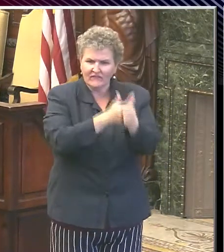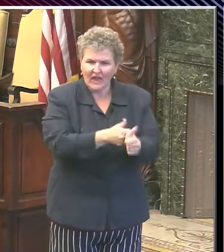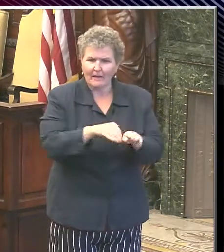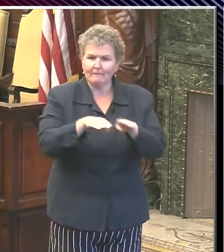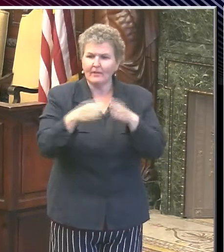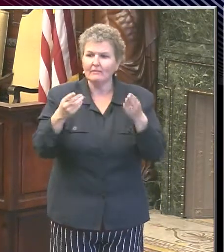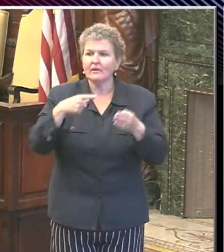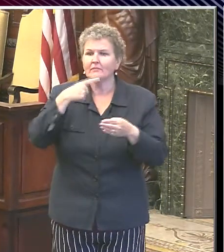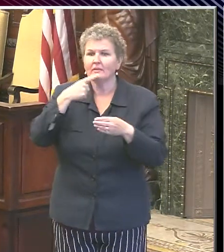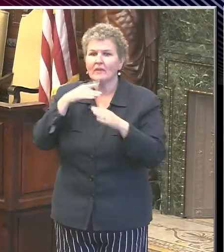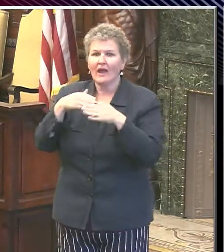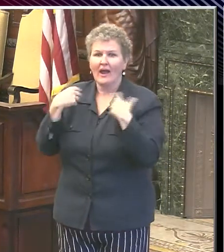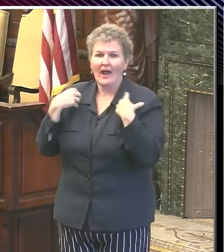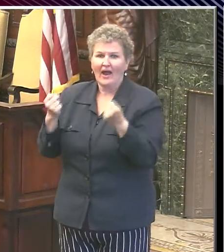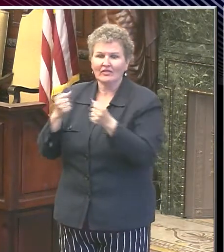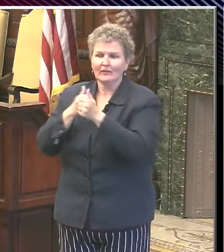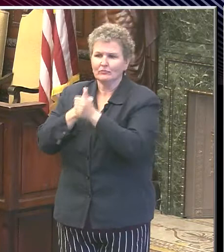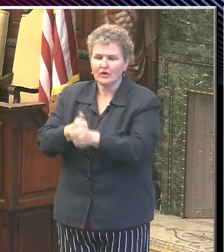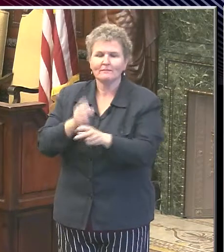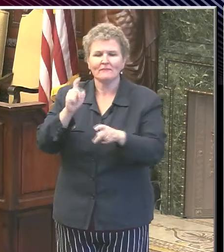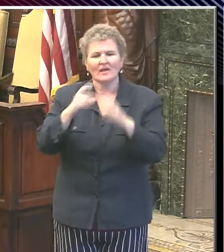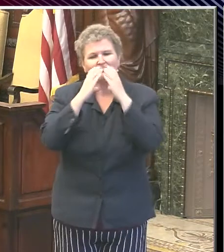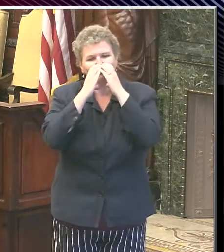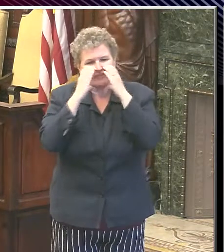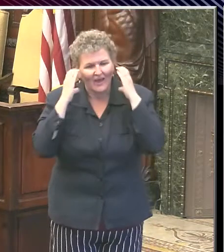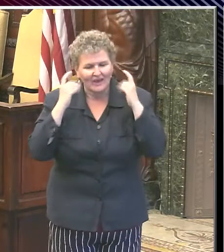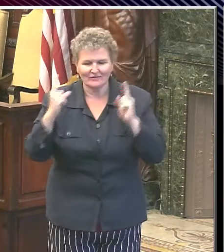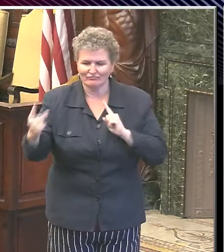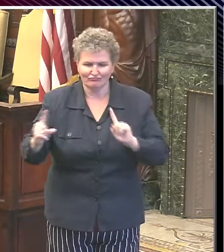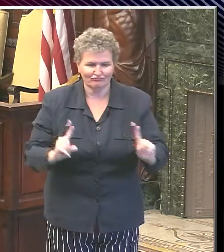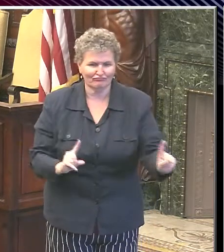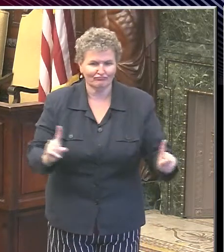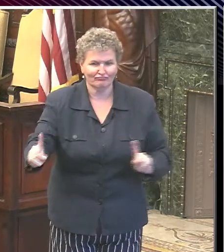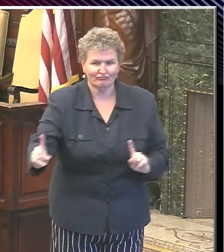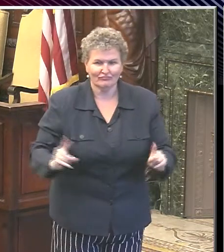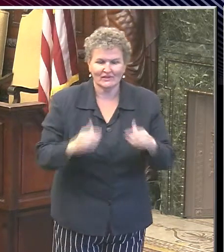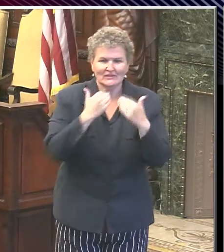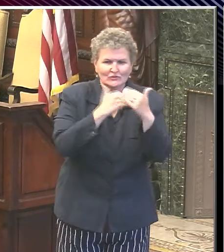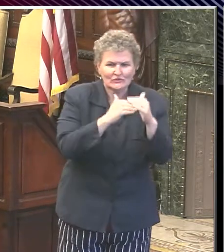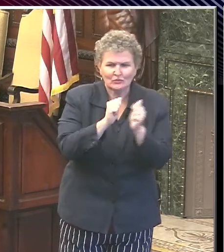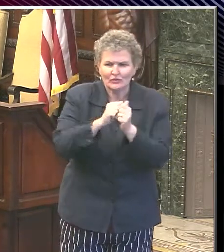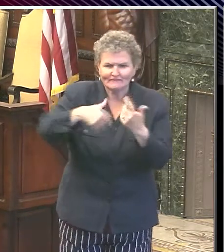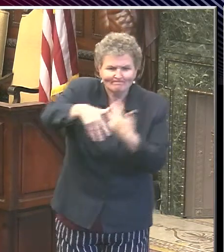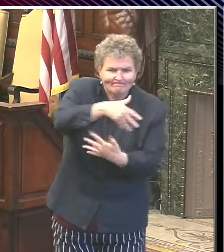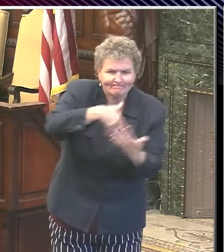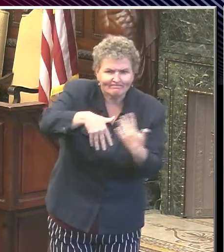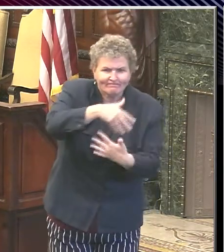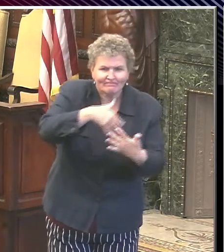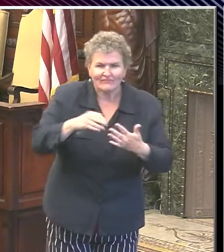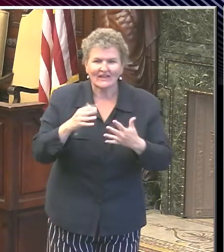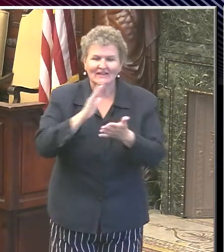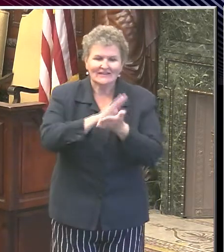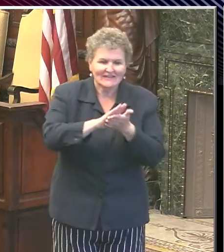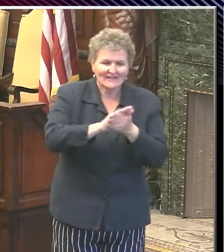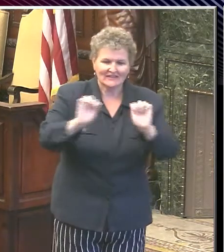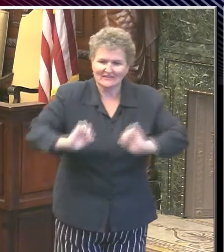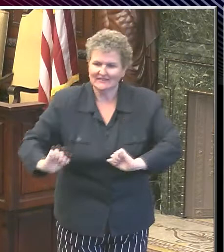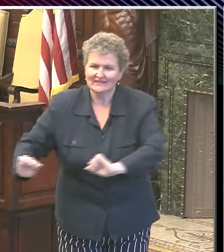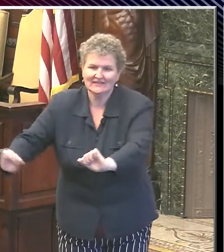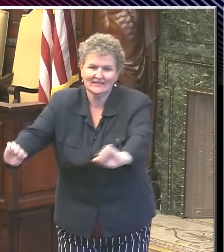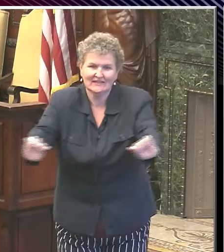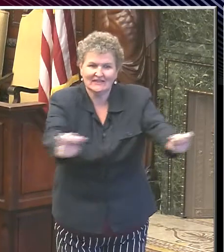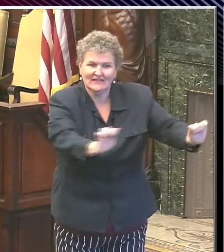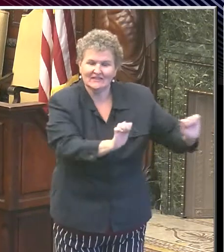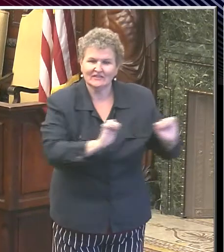mask requirements, social distancing and containment strategies, and new cleaning protocols. In addition, all providers